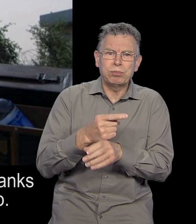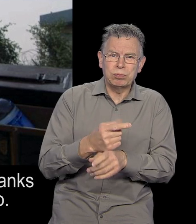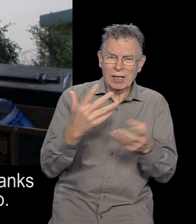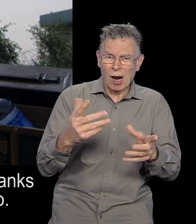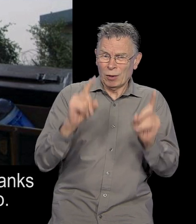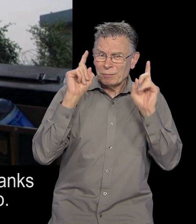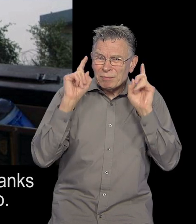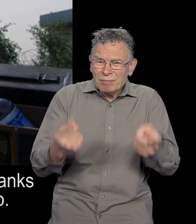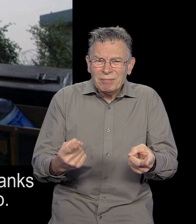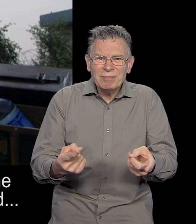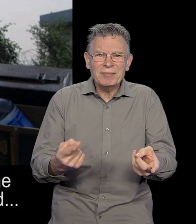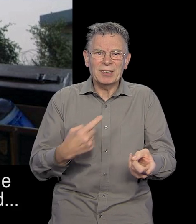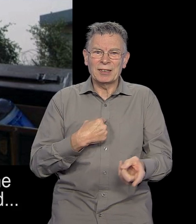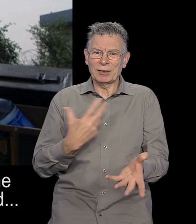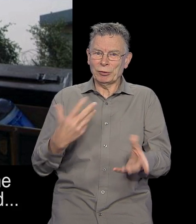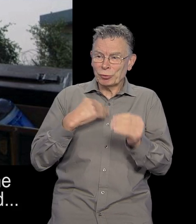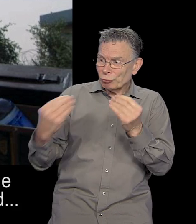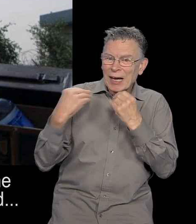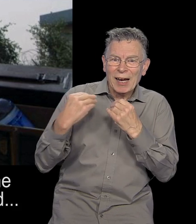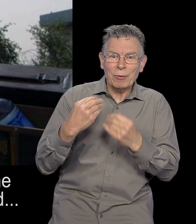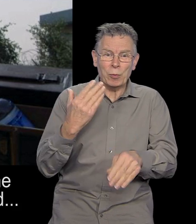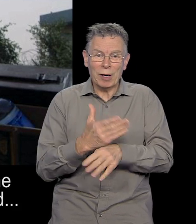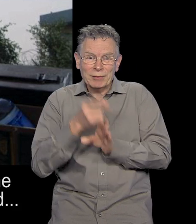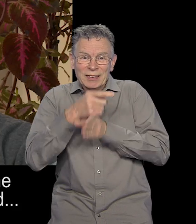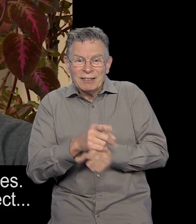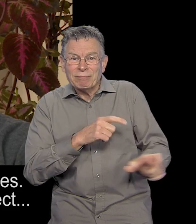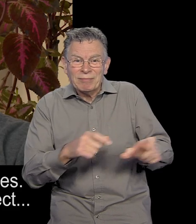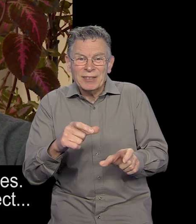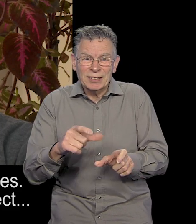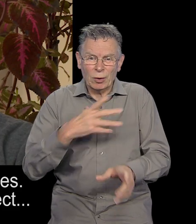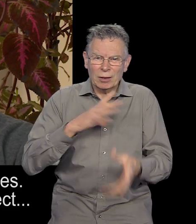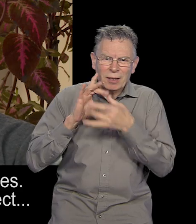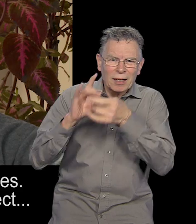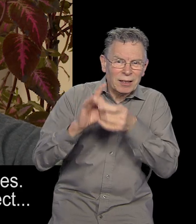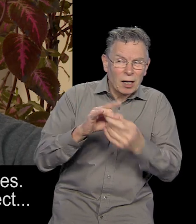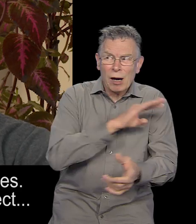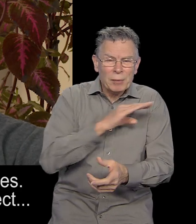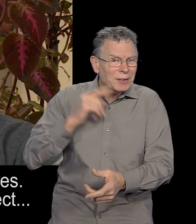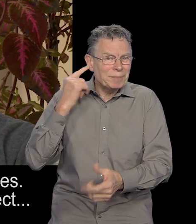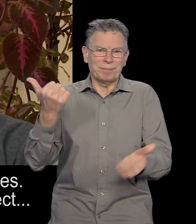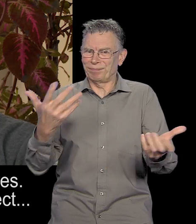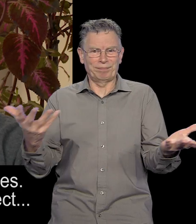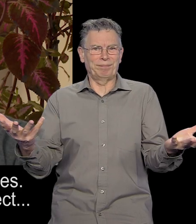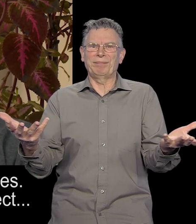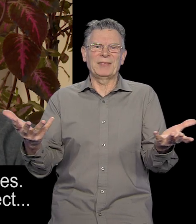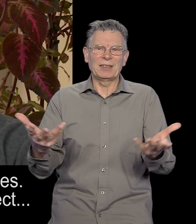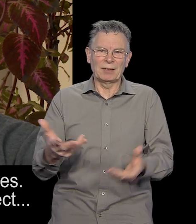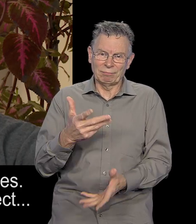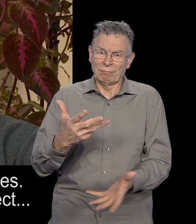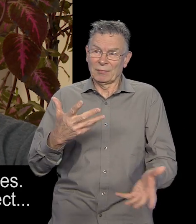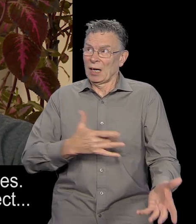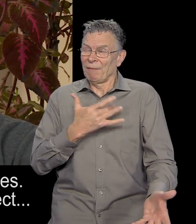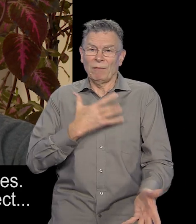trained up to do. I ended up having to make the decision where we had to, did, obviously, terminate my contract within the armed forces. So, I had a massive